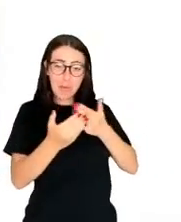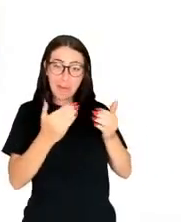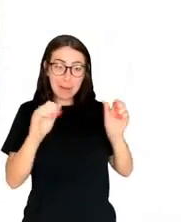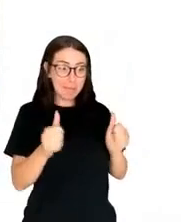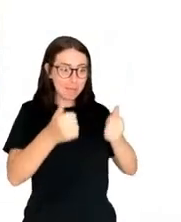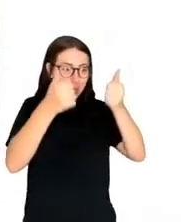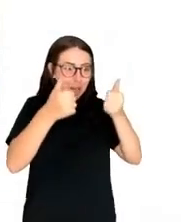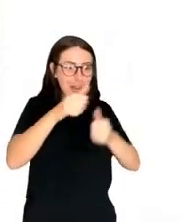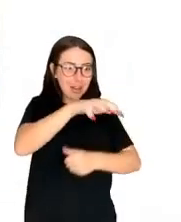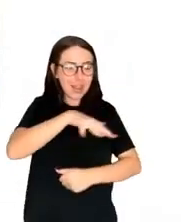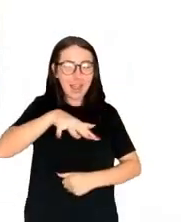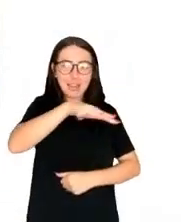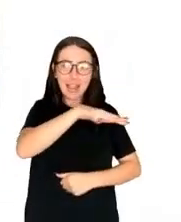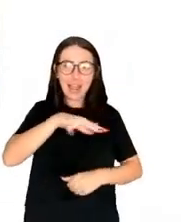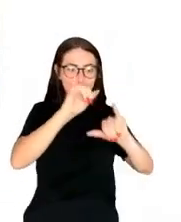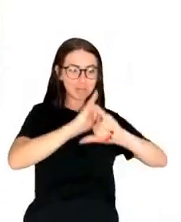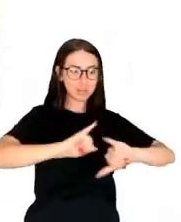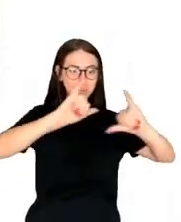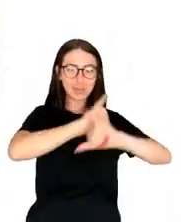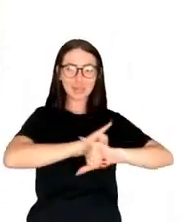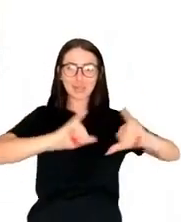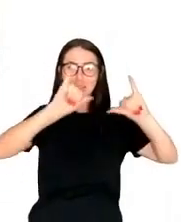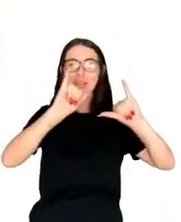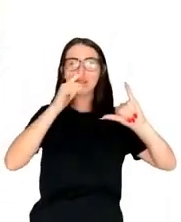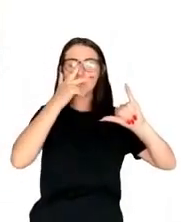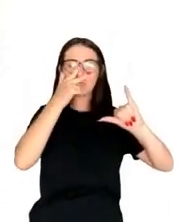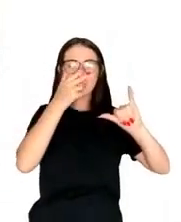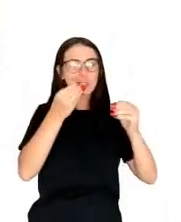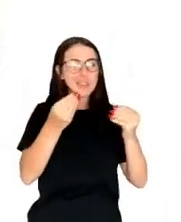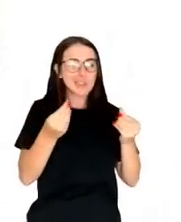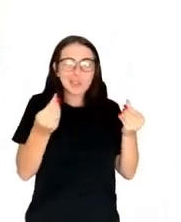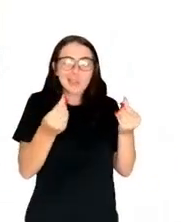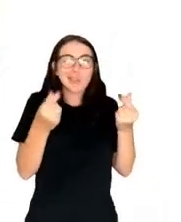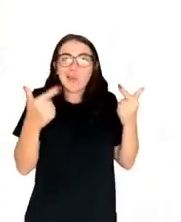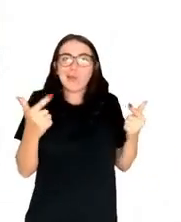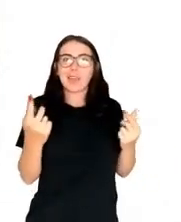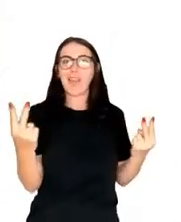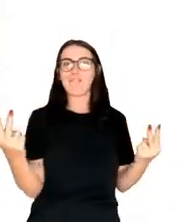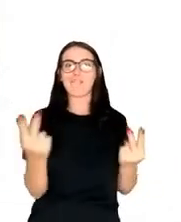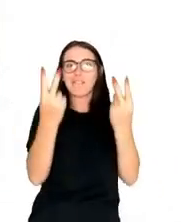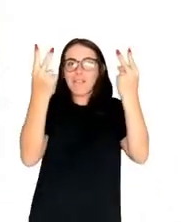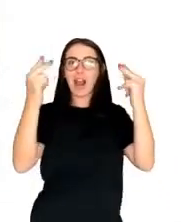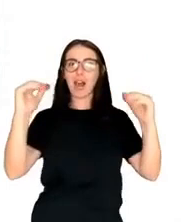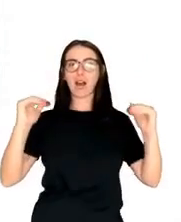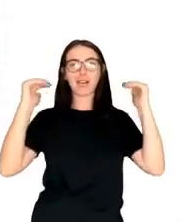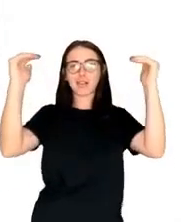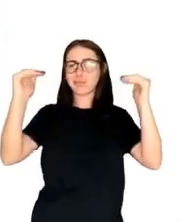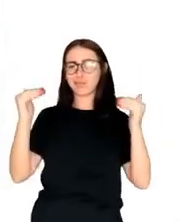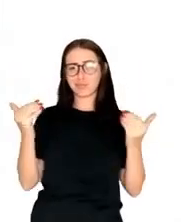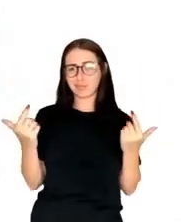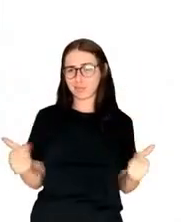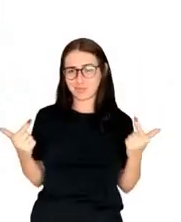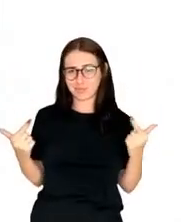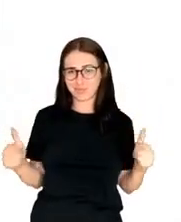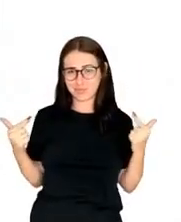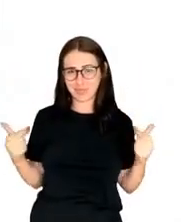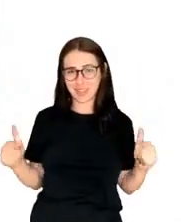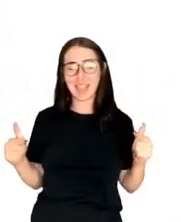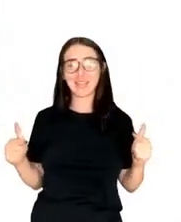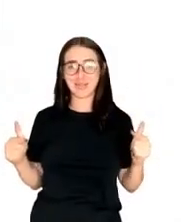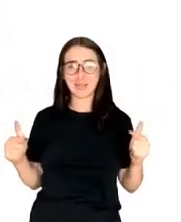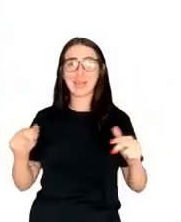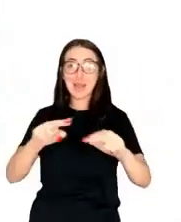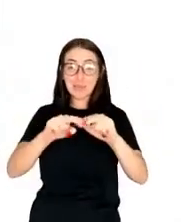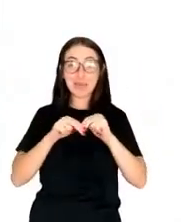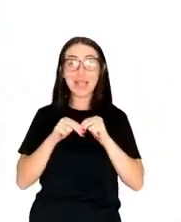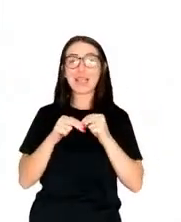the cost of making other things marginally worse. But content personalization starts with the opposite assumption that everything will be